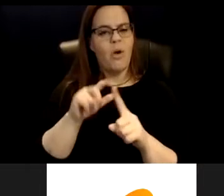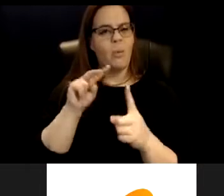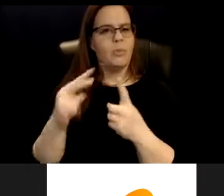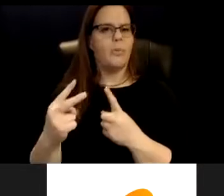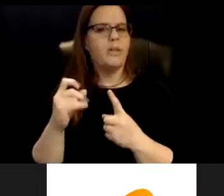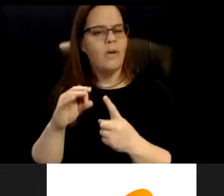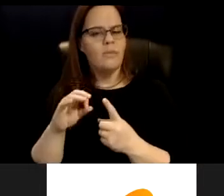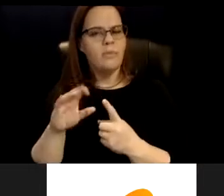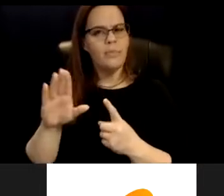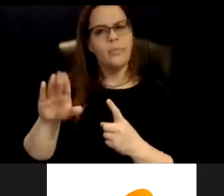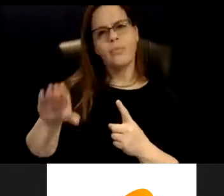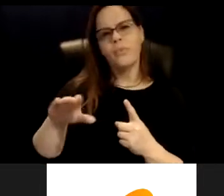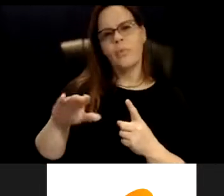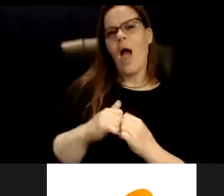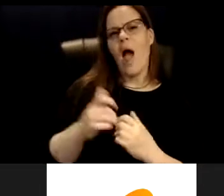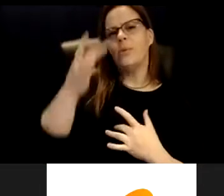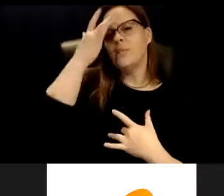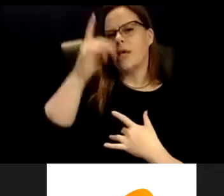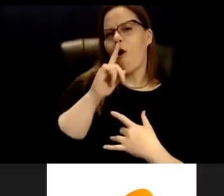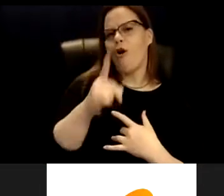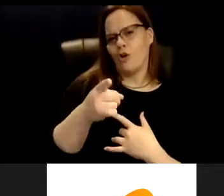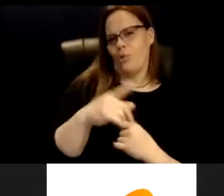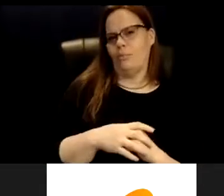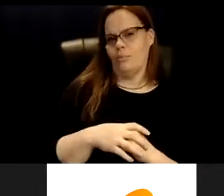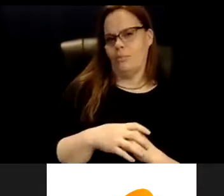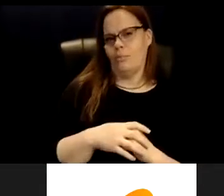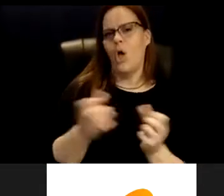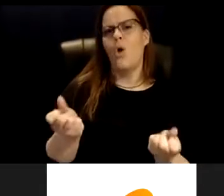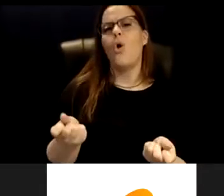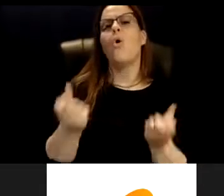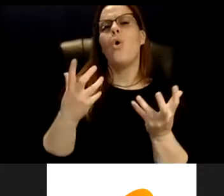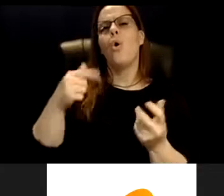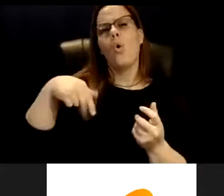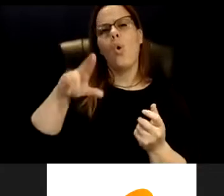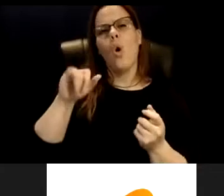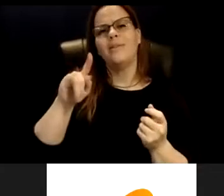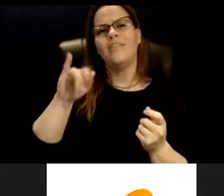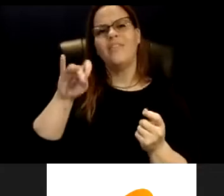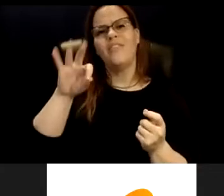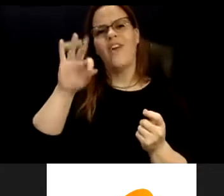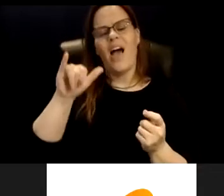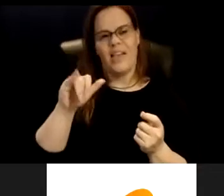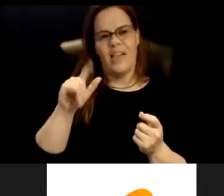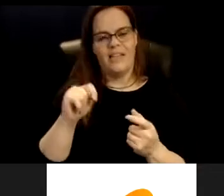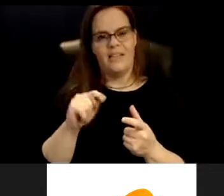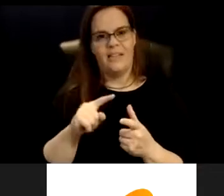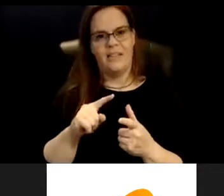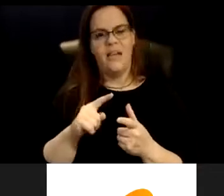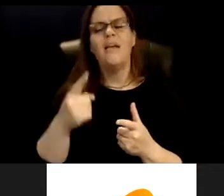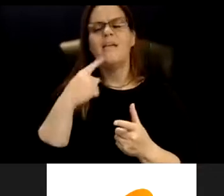Quantify it for us, tell us everything that's possibly wrong with you. And then they turn around and individualize it to you.